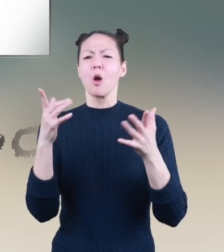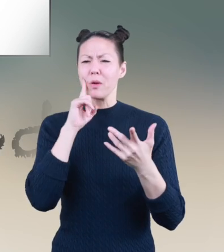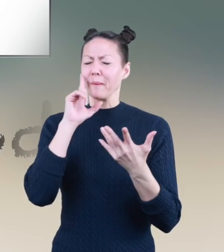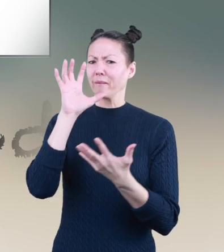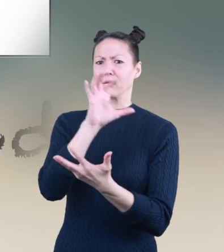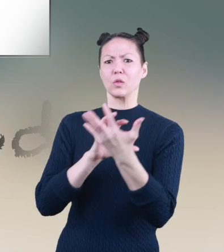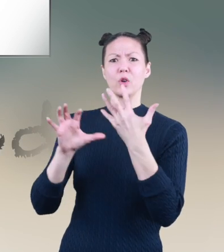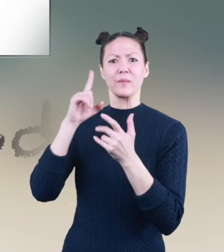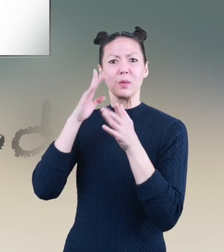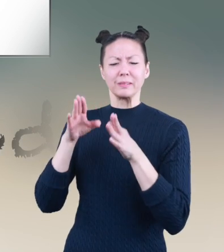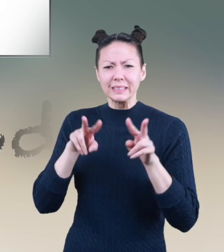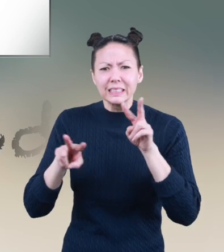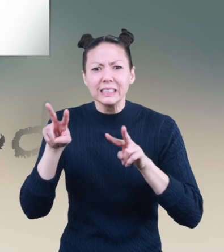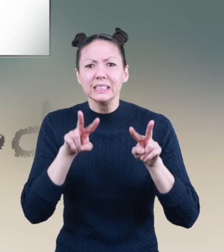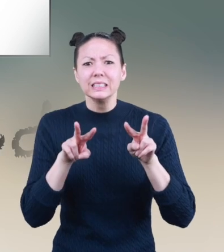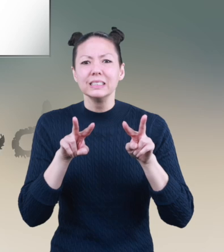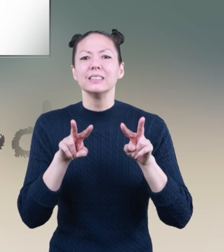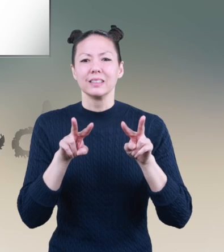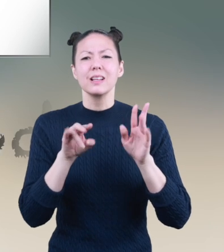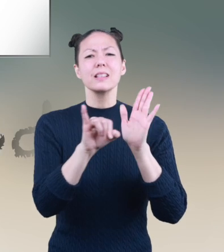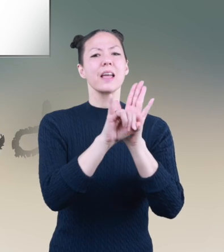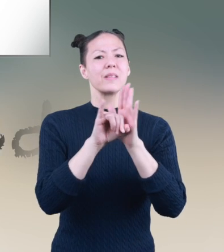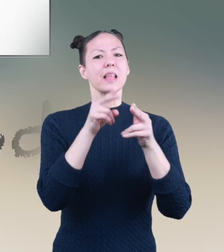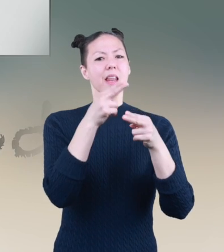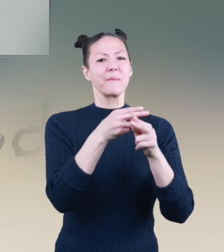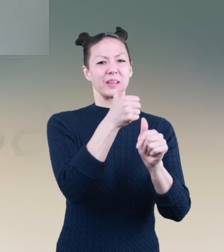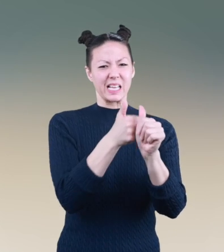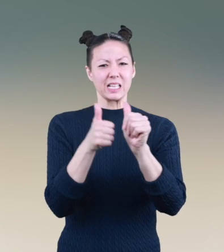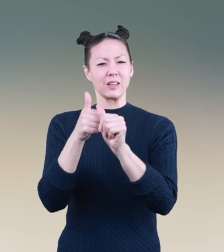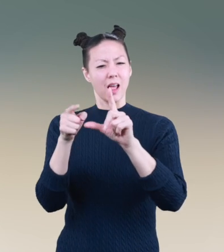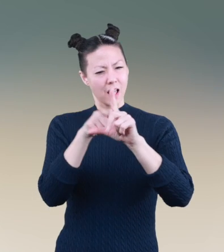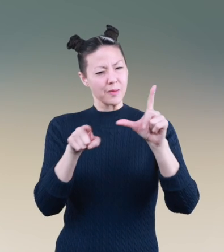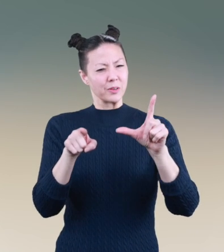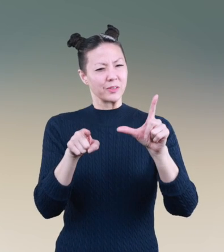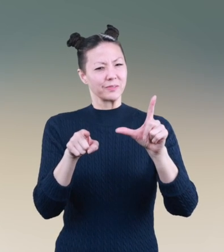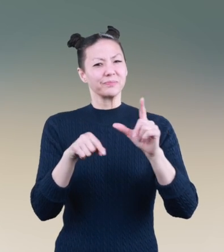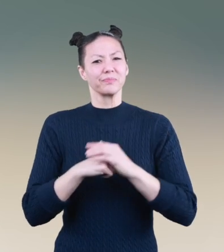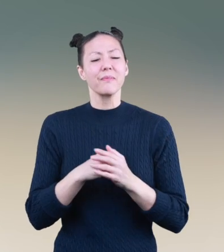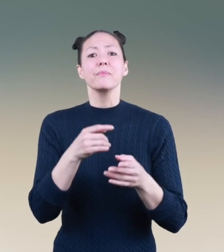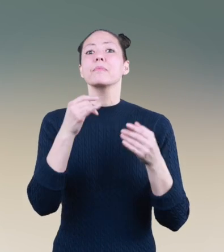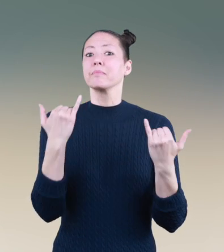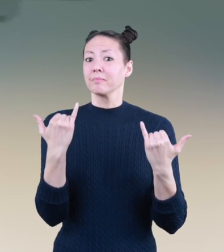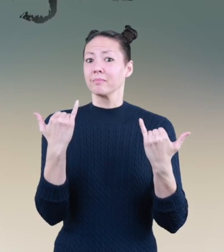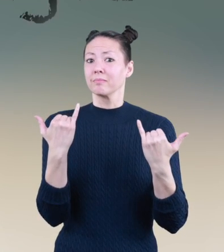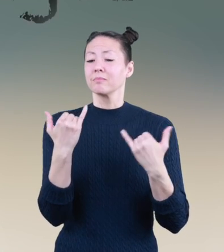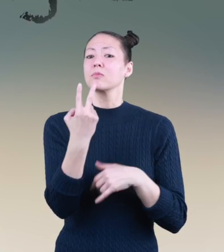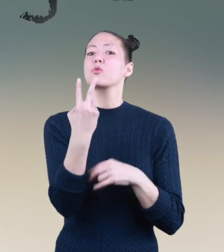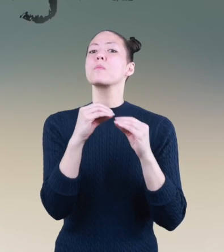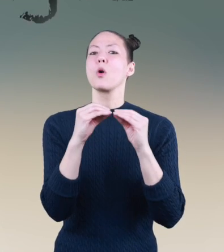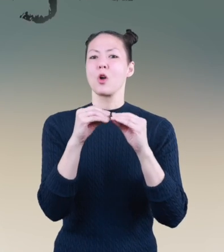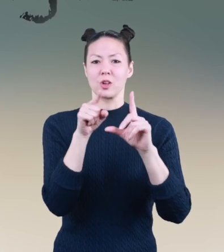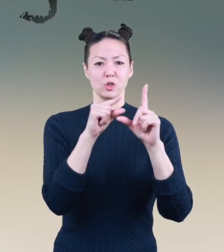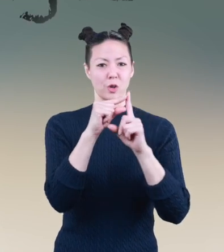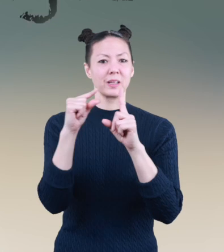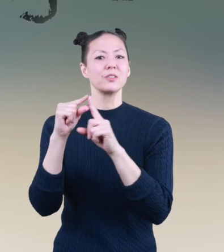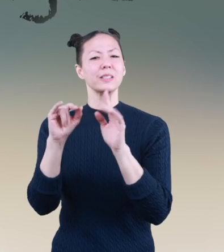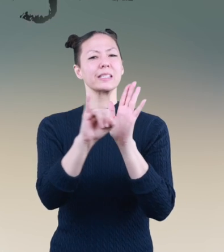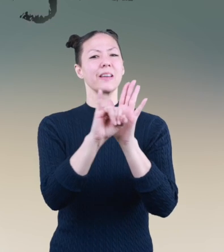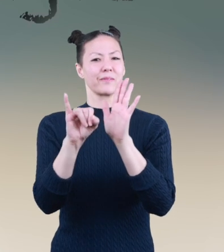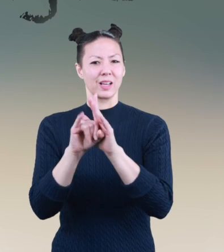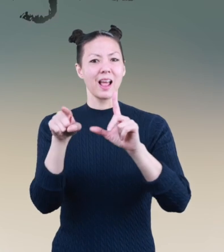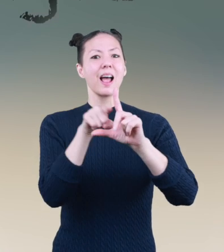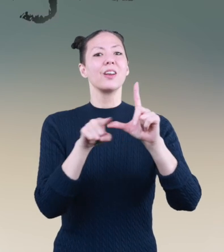it could be confusing for the person trying to identify the names of each angle. Finally, there are two more terms used when identifying